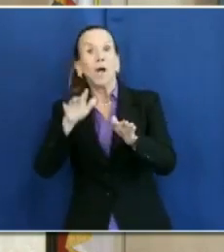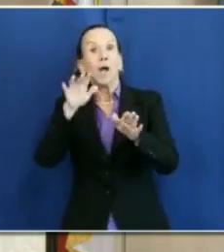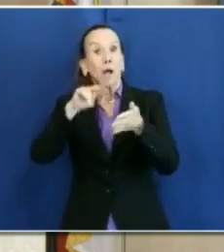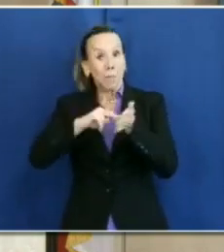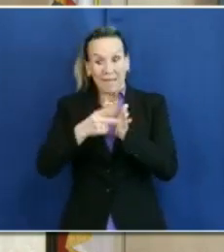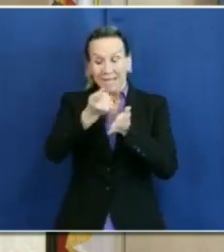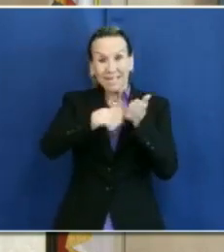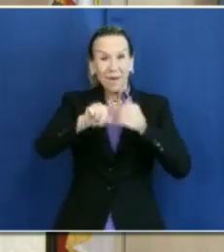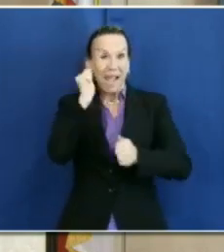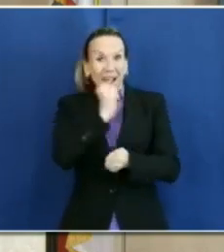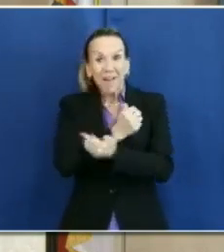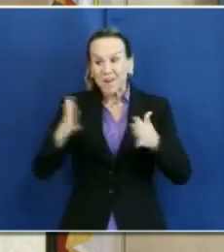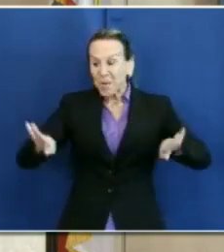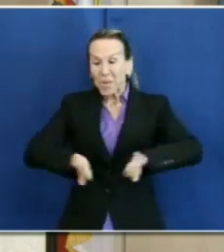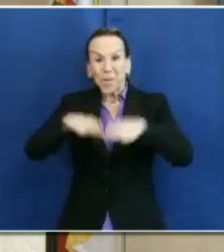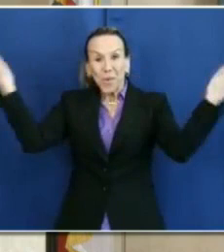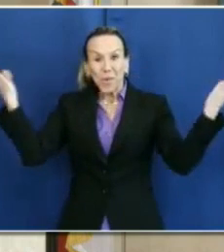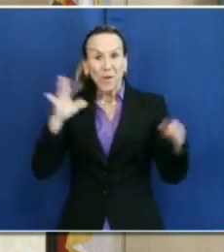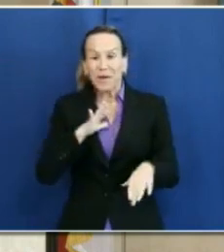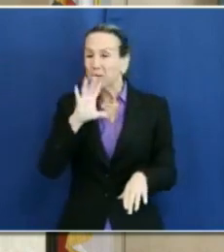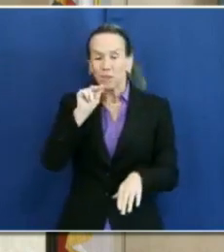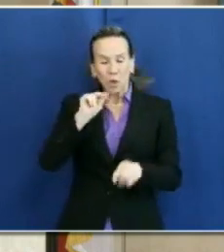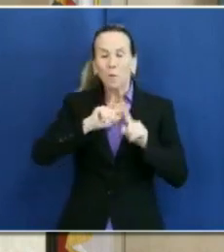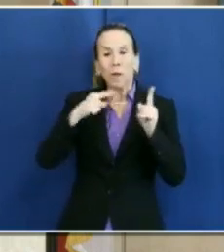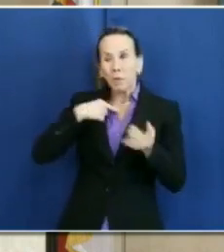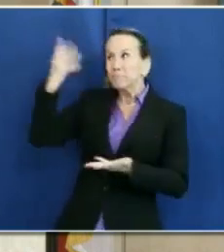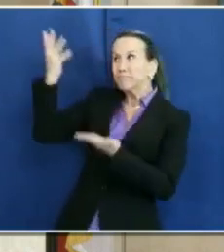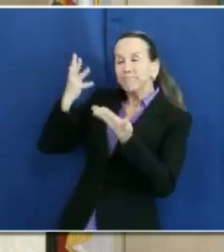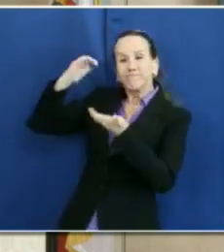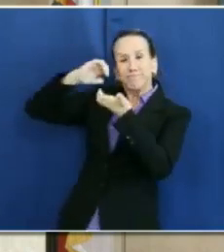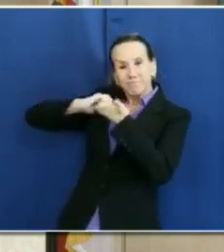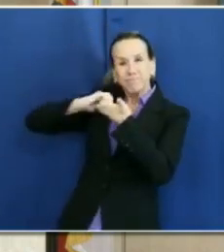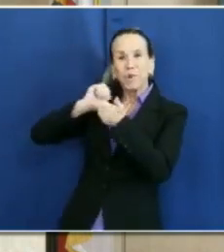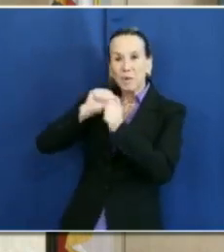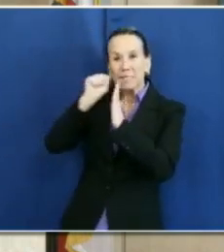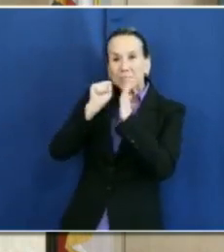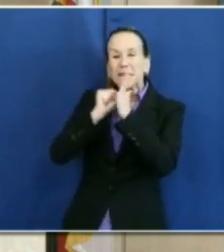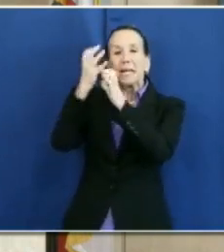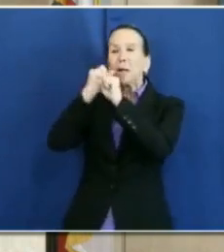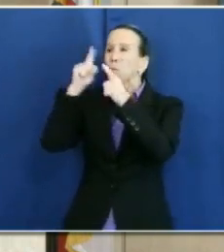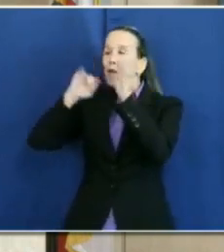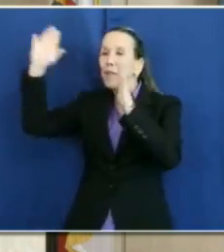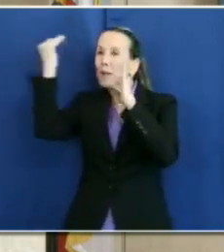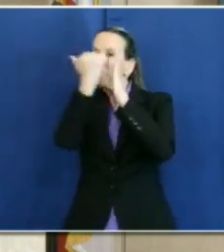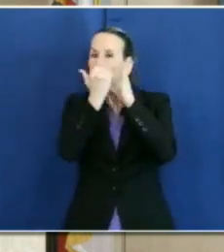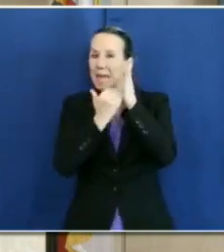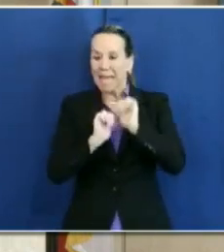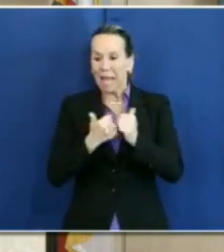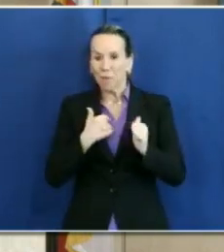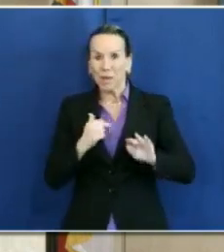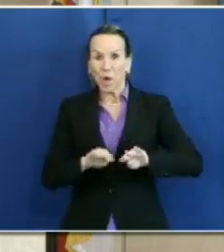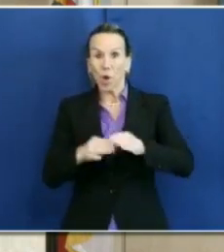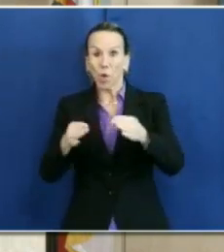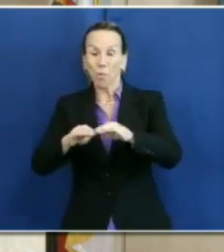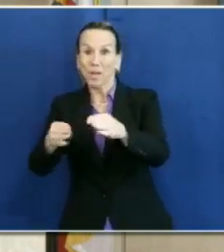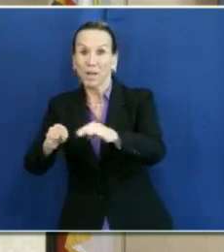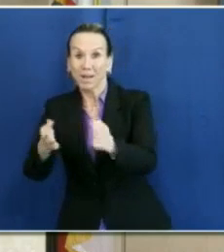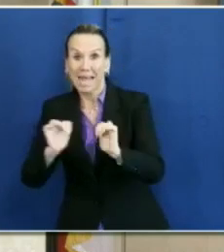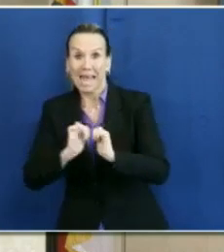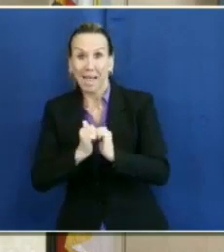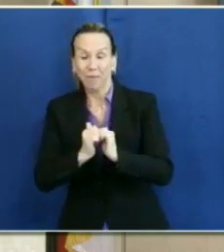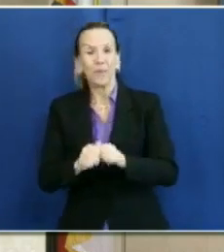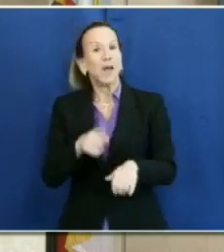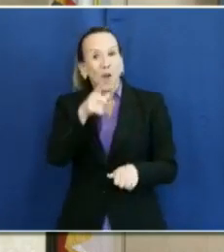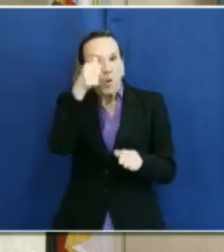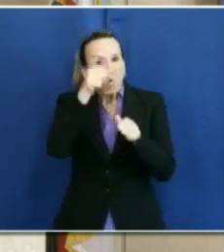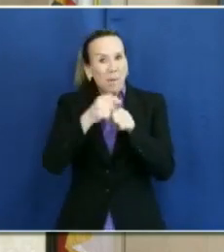are working with the state to get the guidance. But, again, we have to be mindful that we had a very significant spike in our cases. We took action